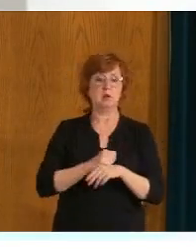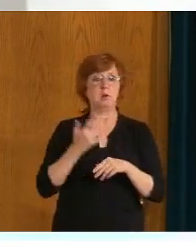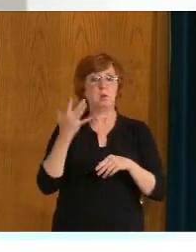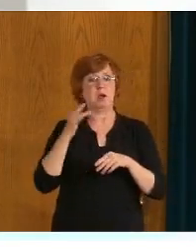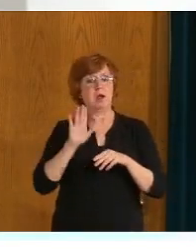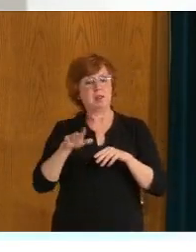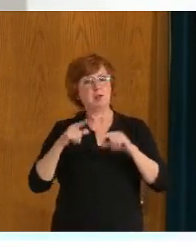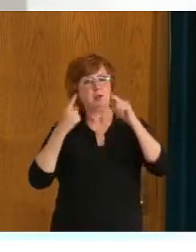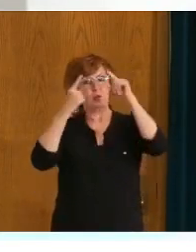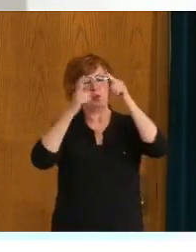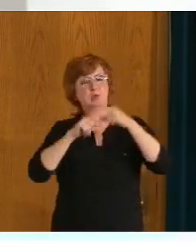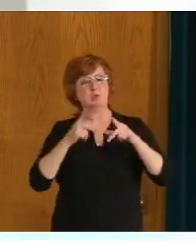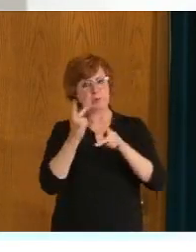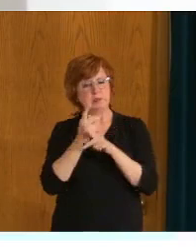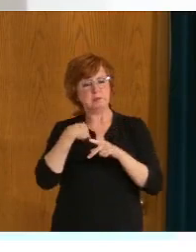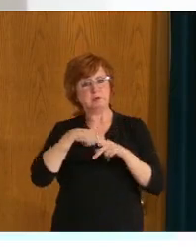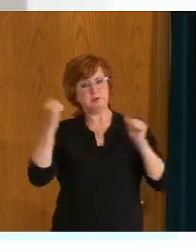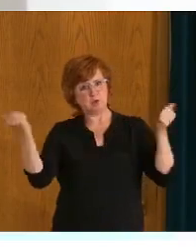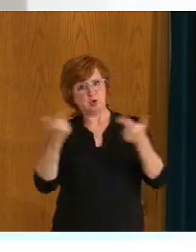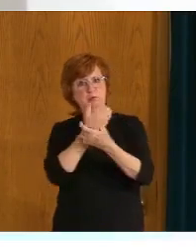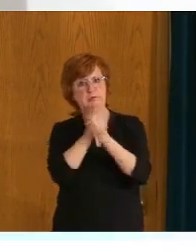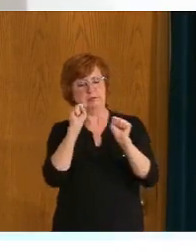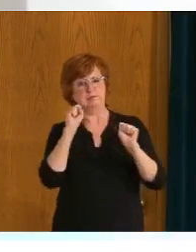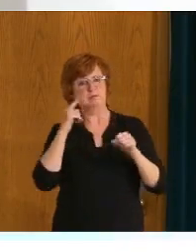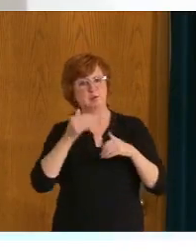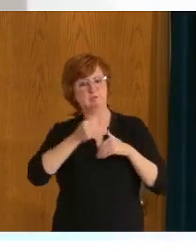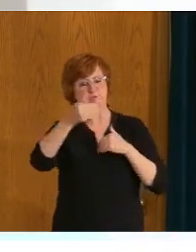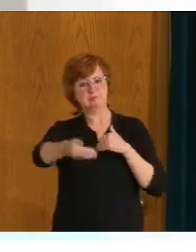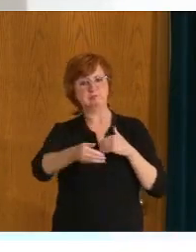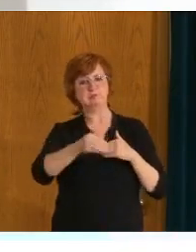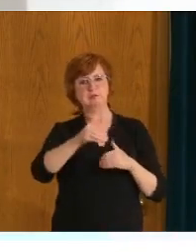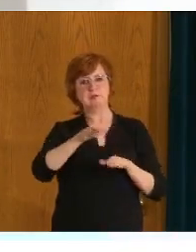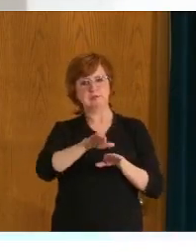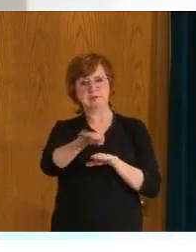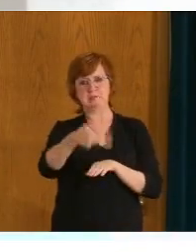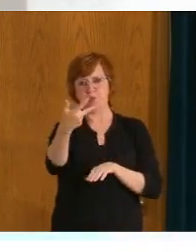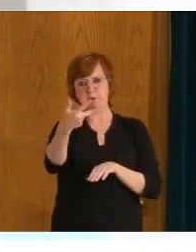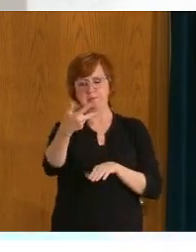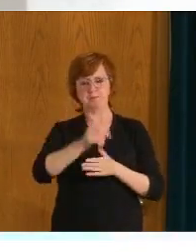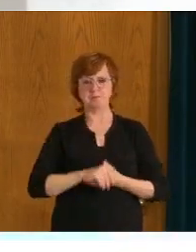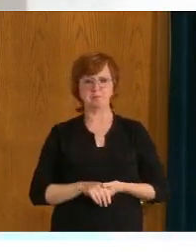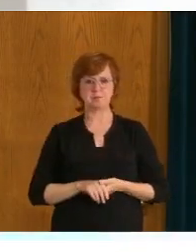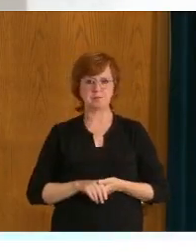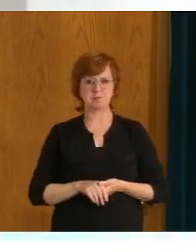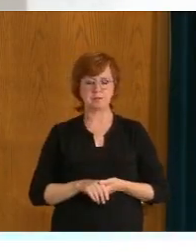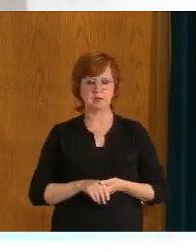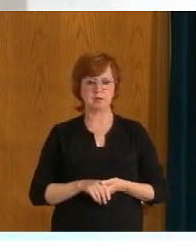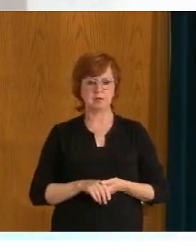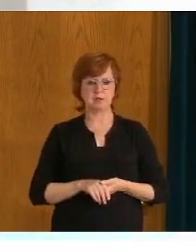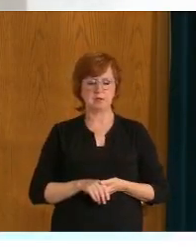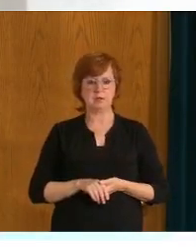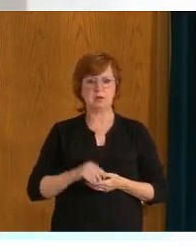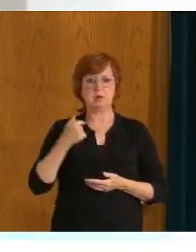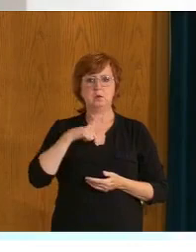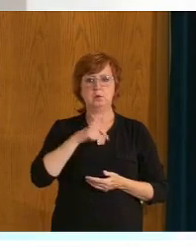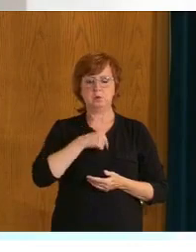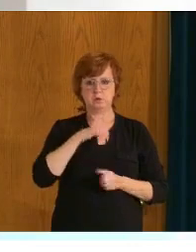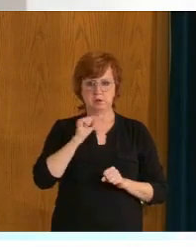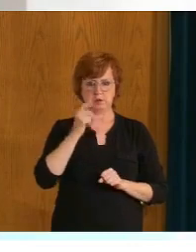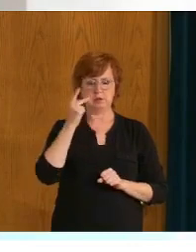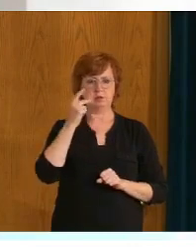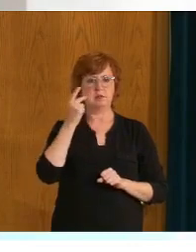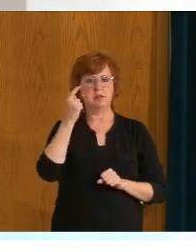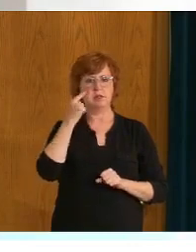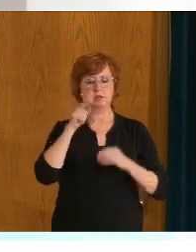And as we move forward, know, obviously once we have reopened step three, public health will continue to monitor and